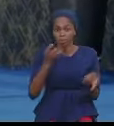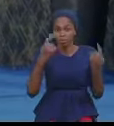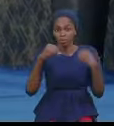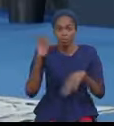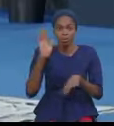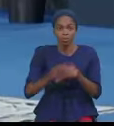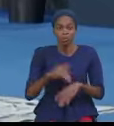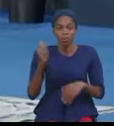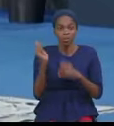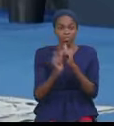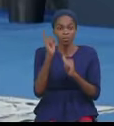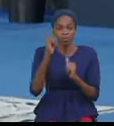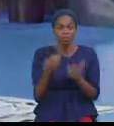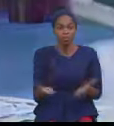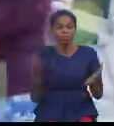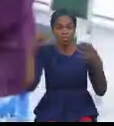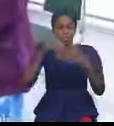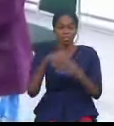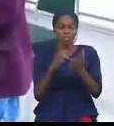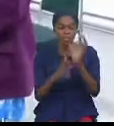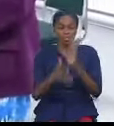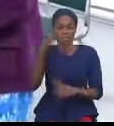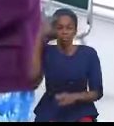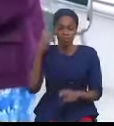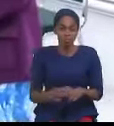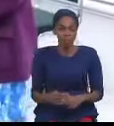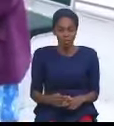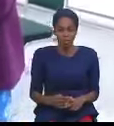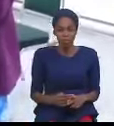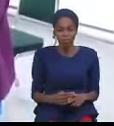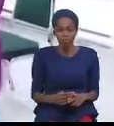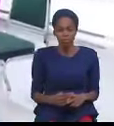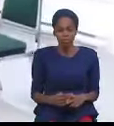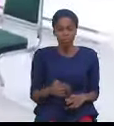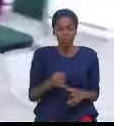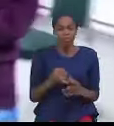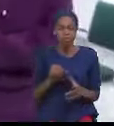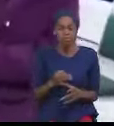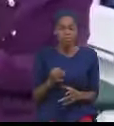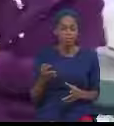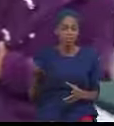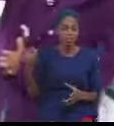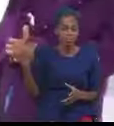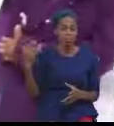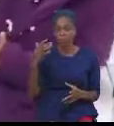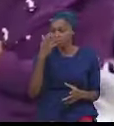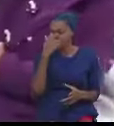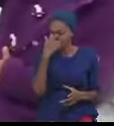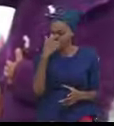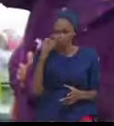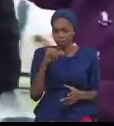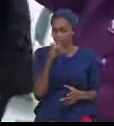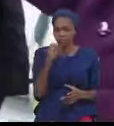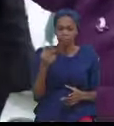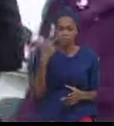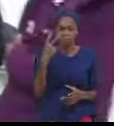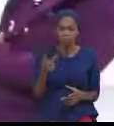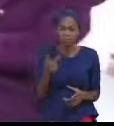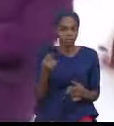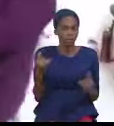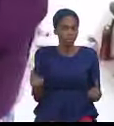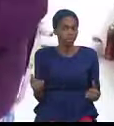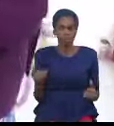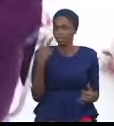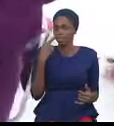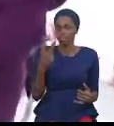everyone here in Jesus' name. He was blind. He couldn't see. I we're in line. I think it's 10, 10, 10, 11,